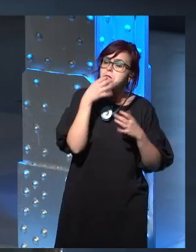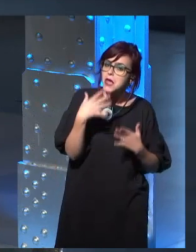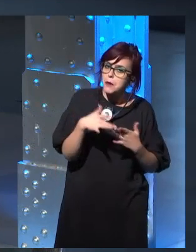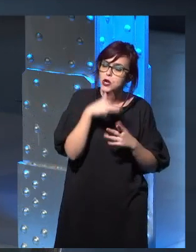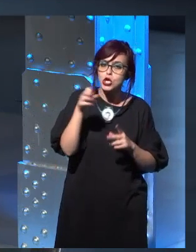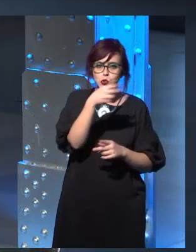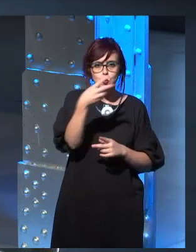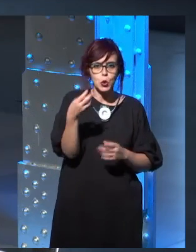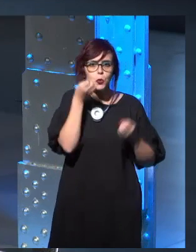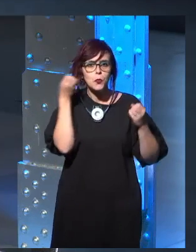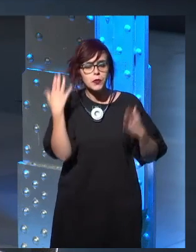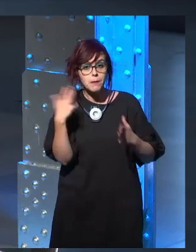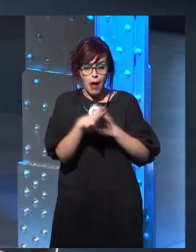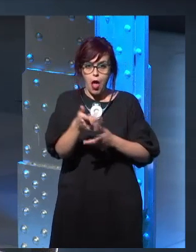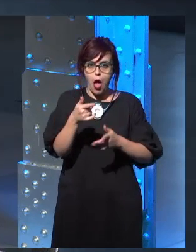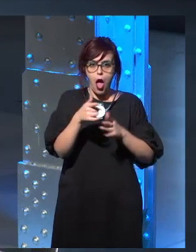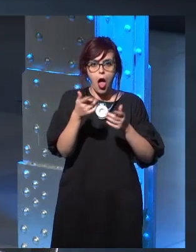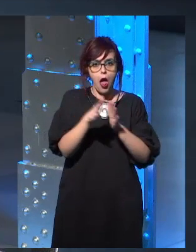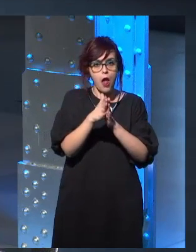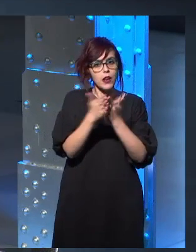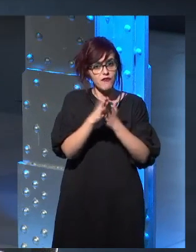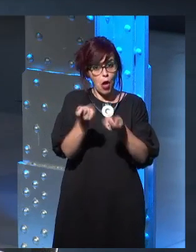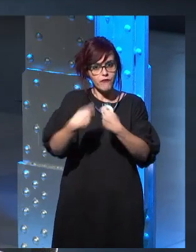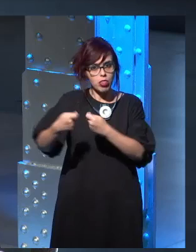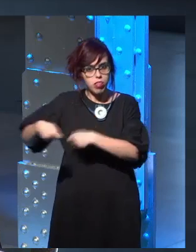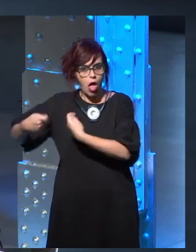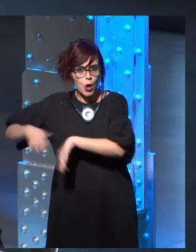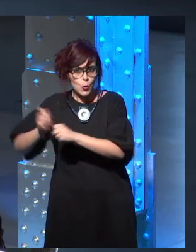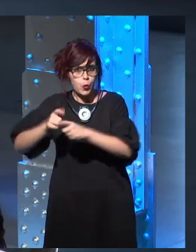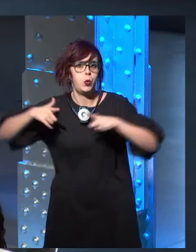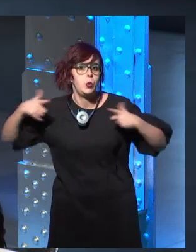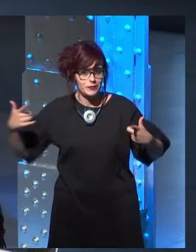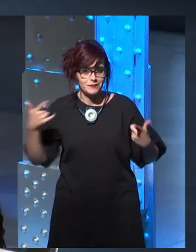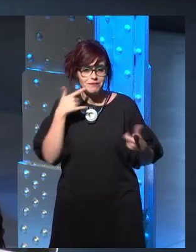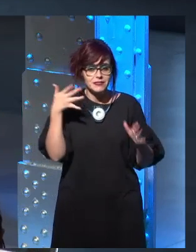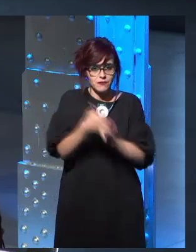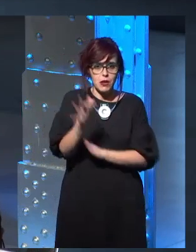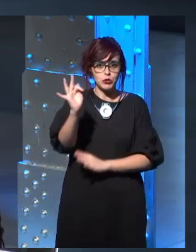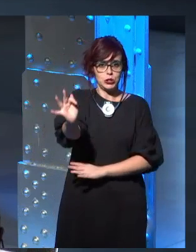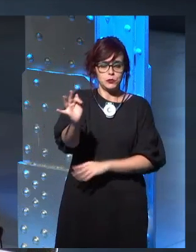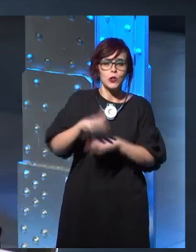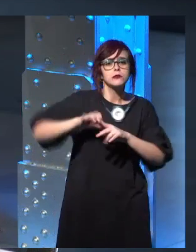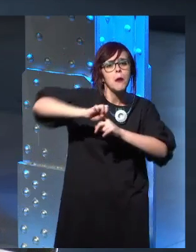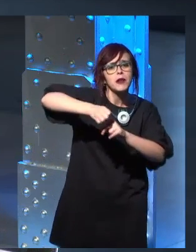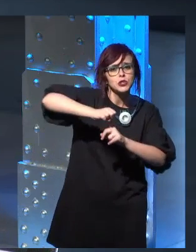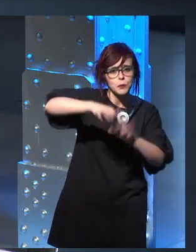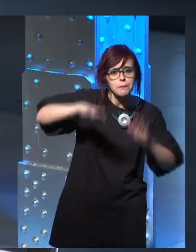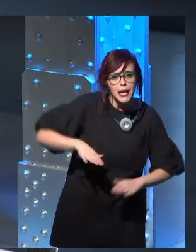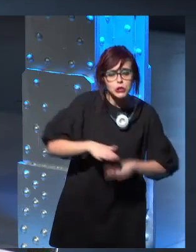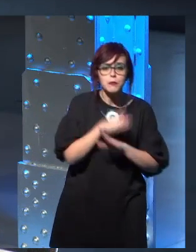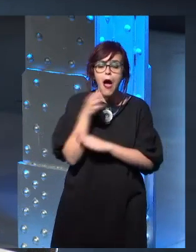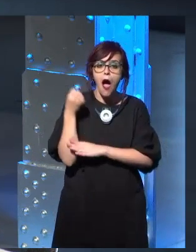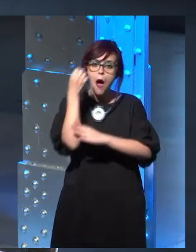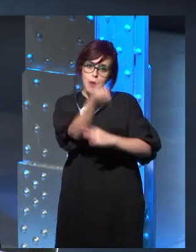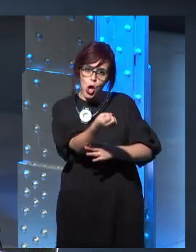at the end. So, it's, it's, it's not so much that they push him, it's that they're, they're there to support him and help him in whatever